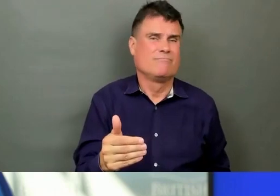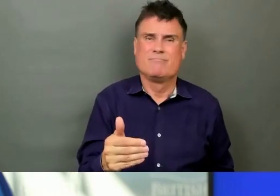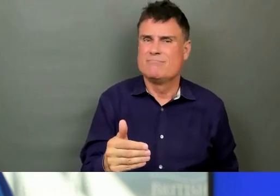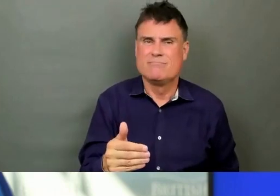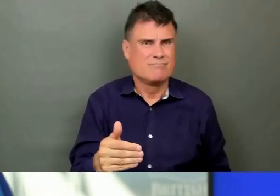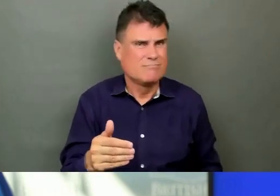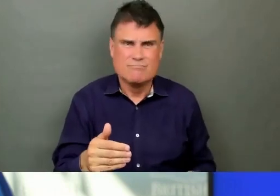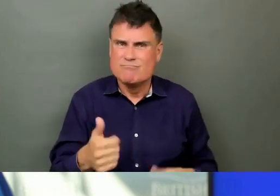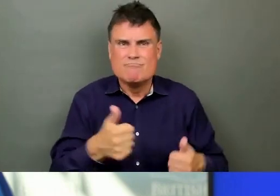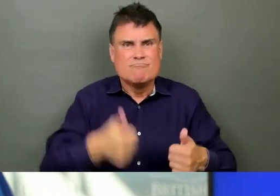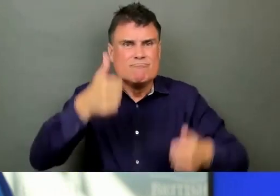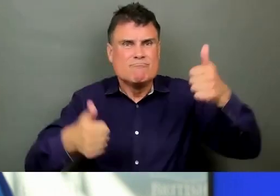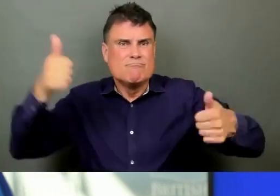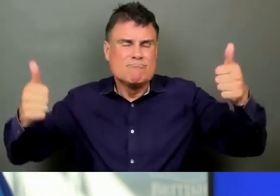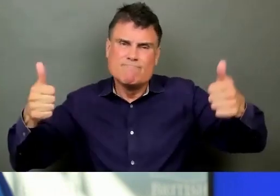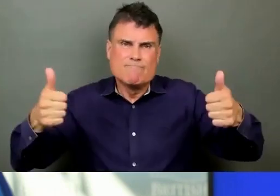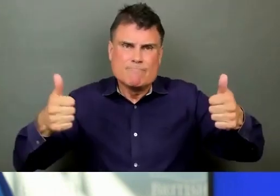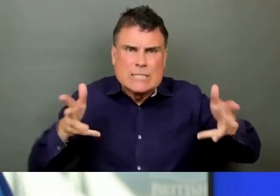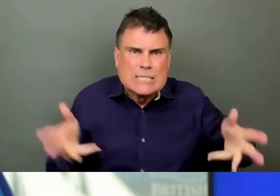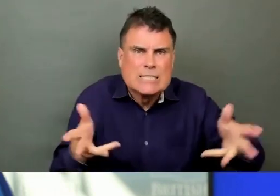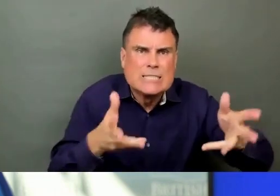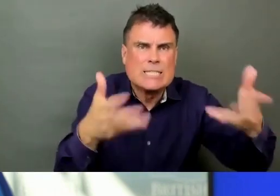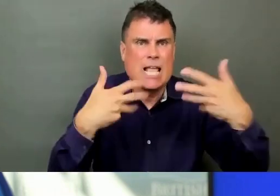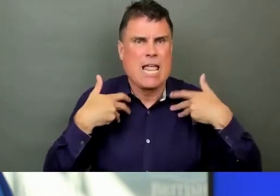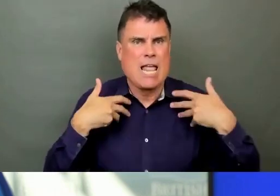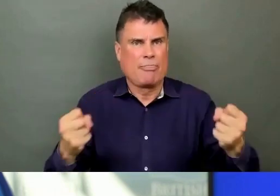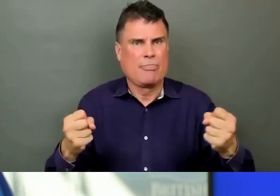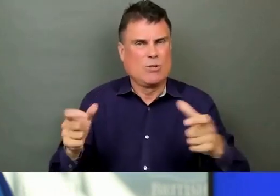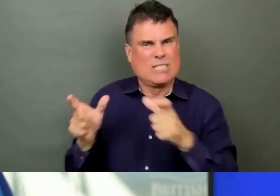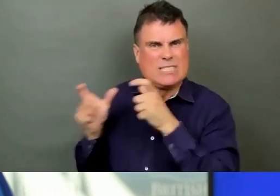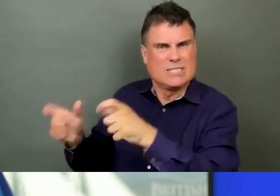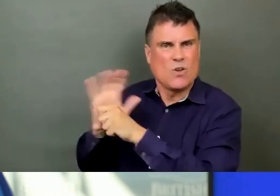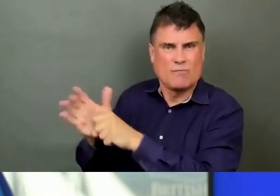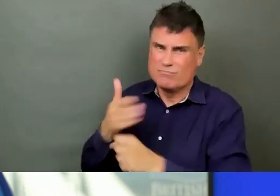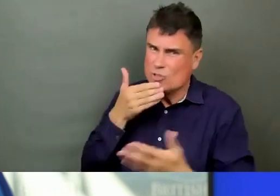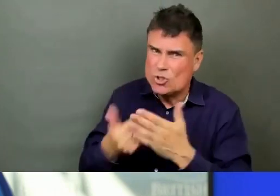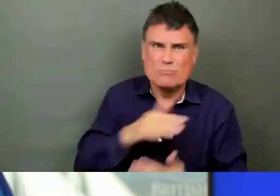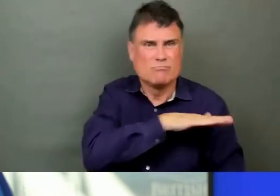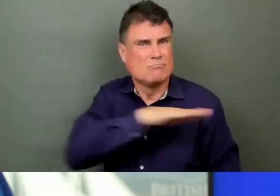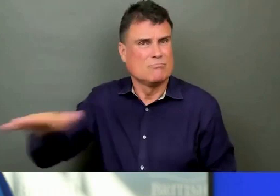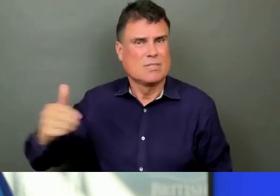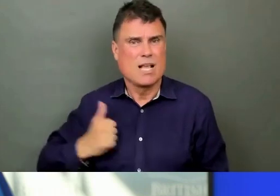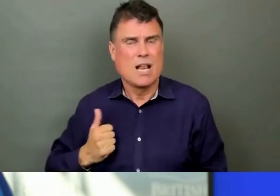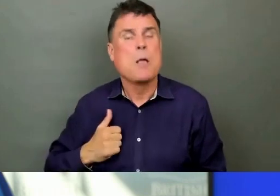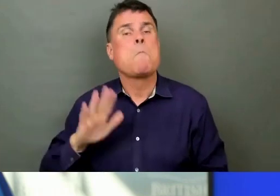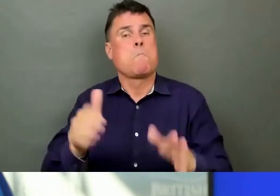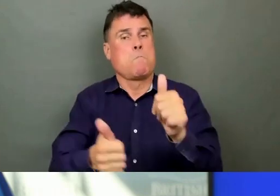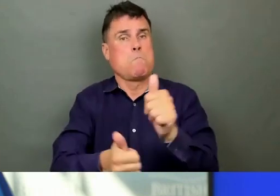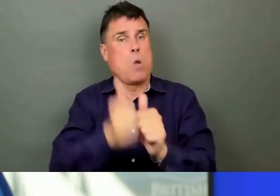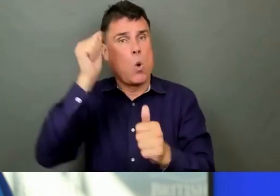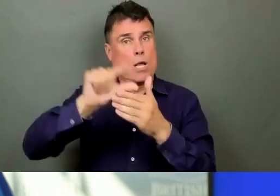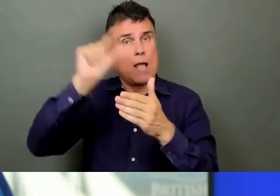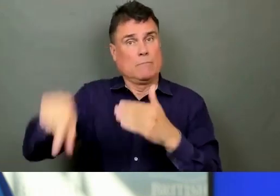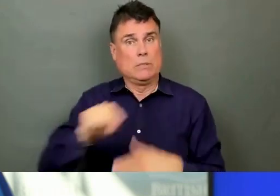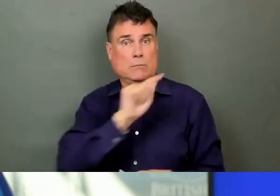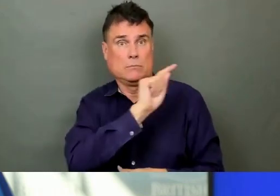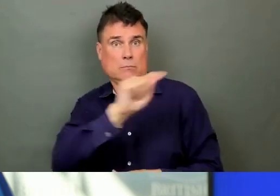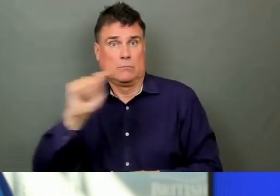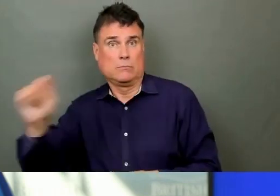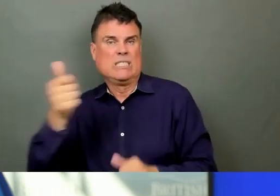I think governments across Canada have taken, on balance, quite similar approaches to dealing with the pandemic to this point.